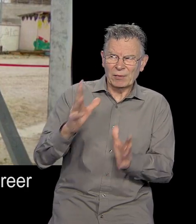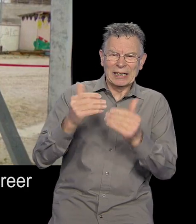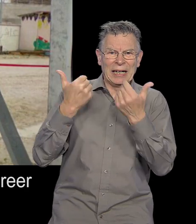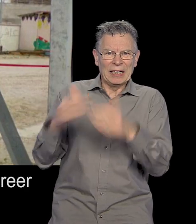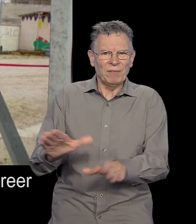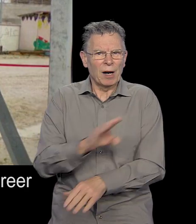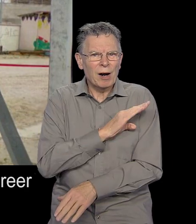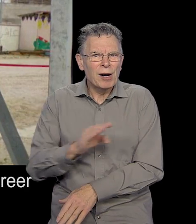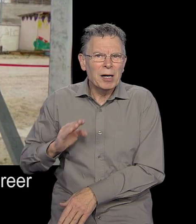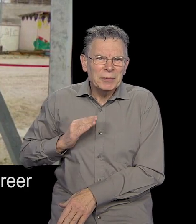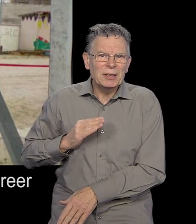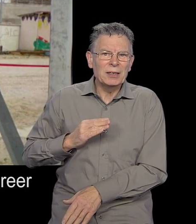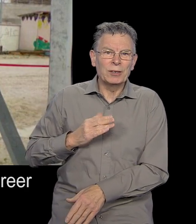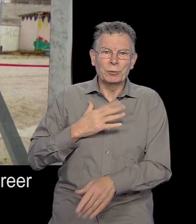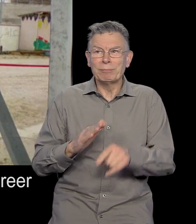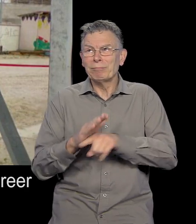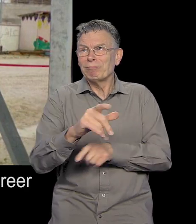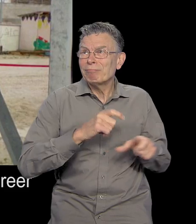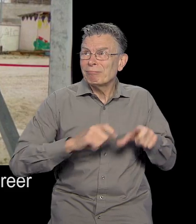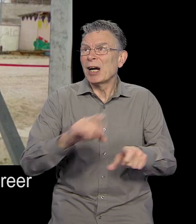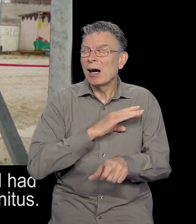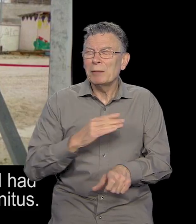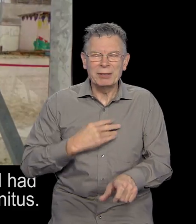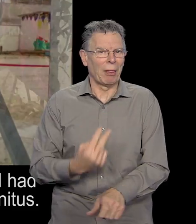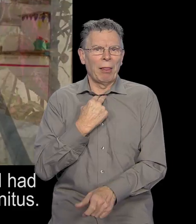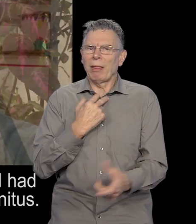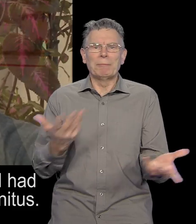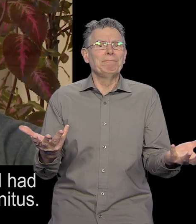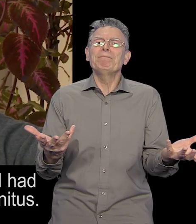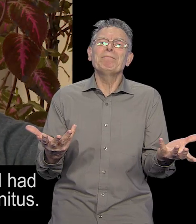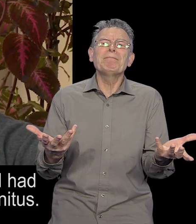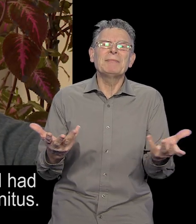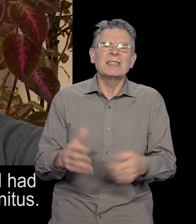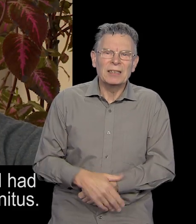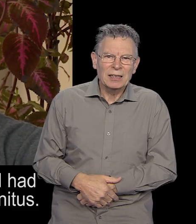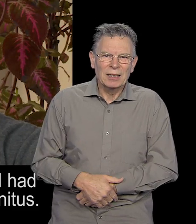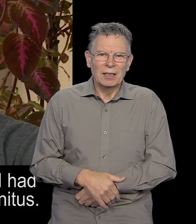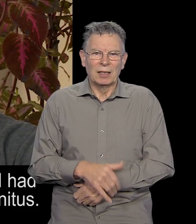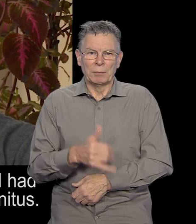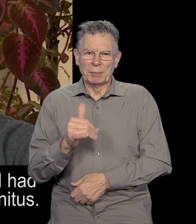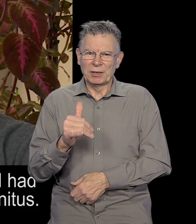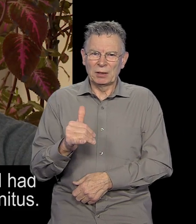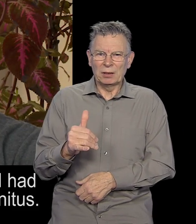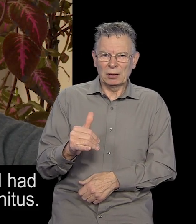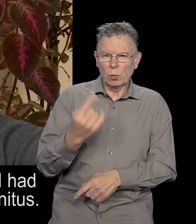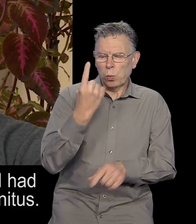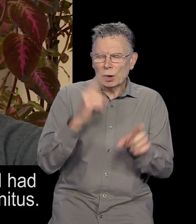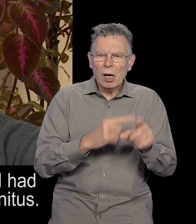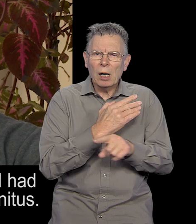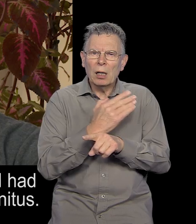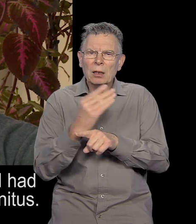army and shatter his dreams of a career in the forces. It was maybe a year later when I had to leave, obviously, due to the tinnitus.